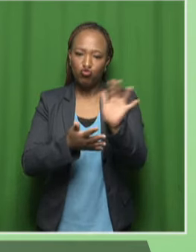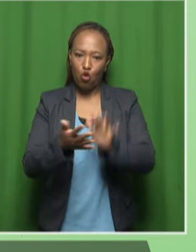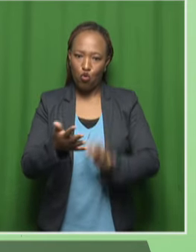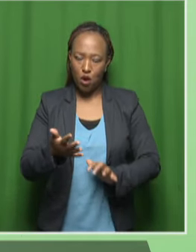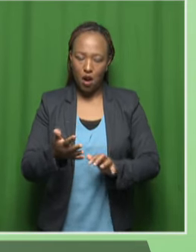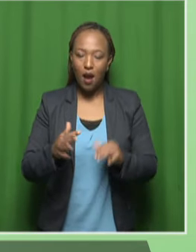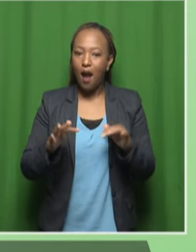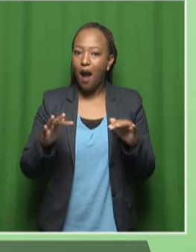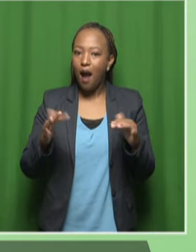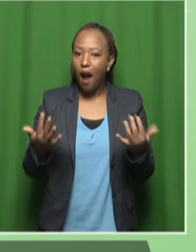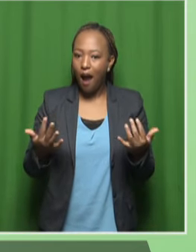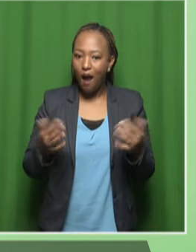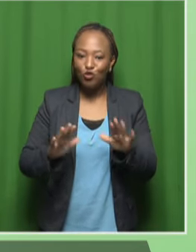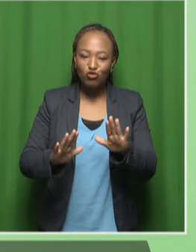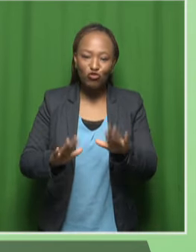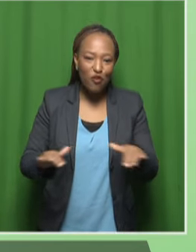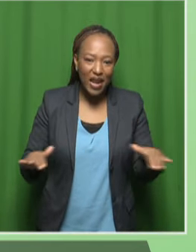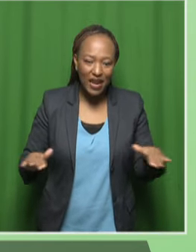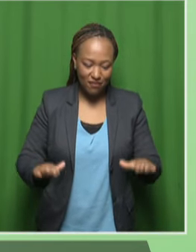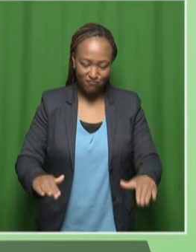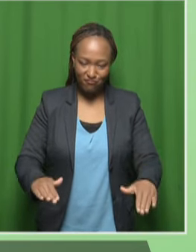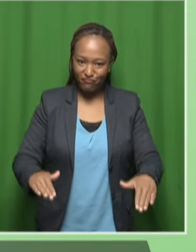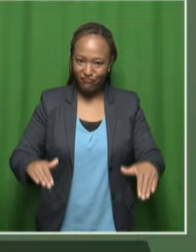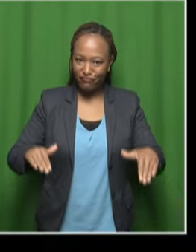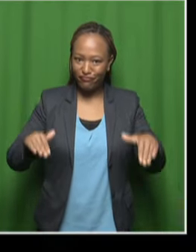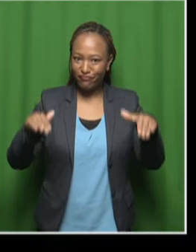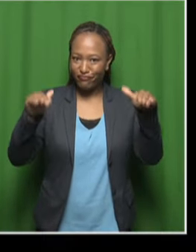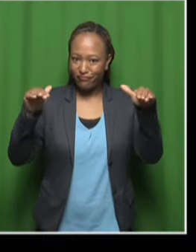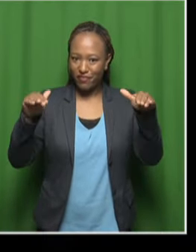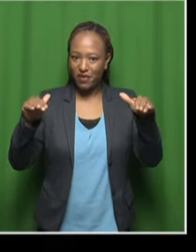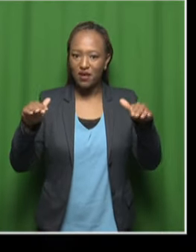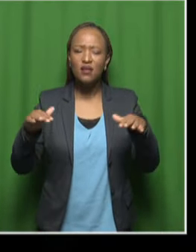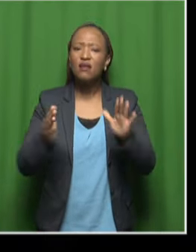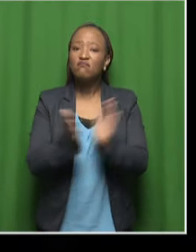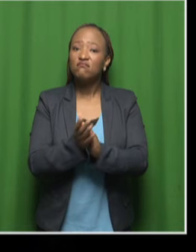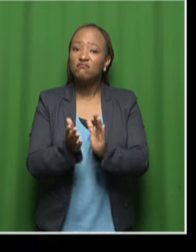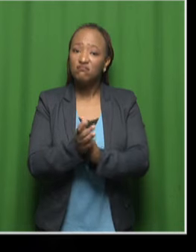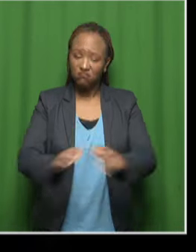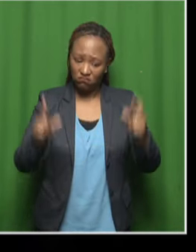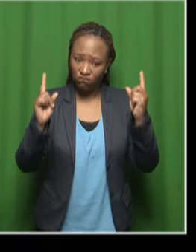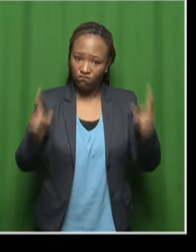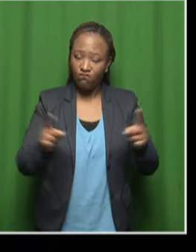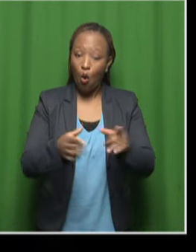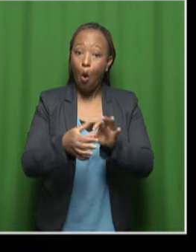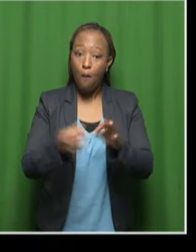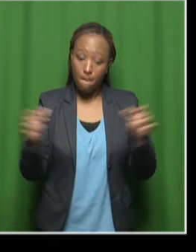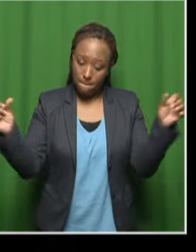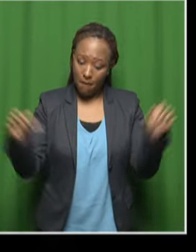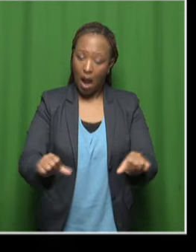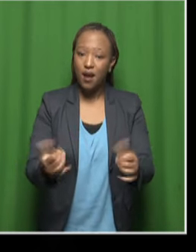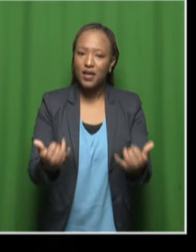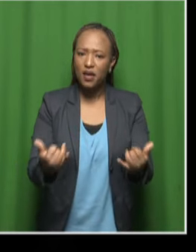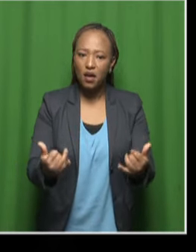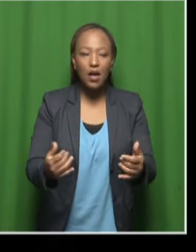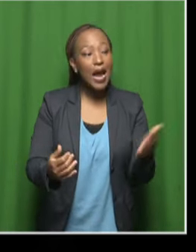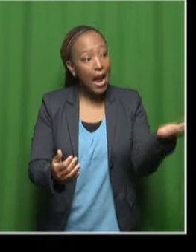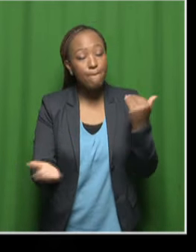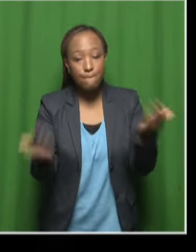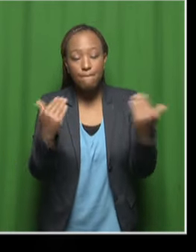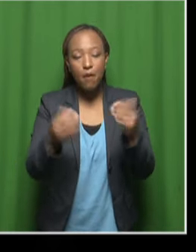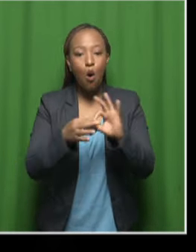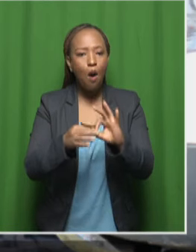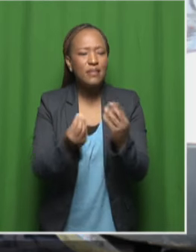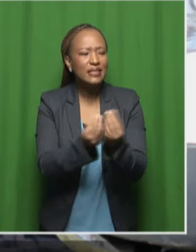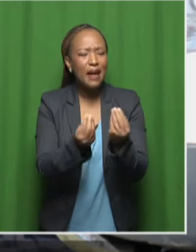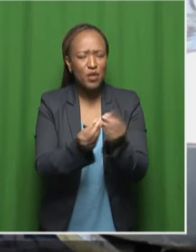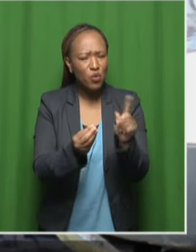But the way the kids were brought up, it was like, come home now. Yeah. Come home now. There's